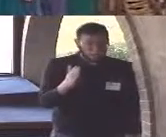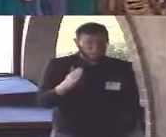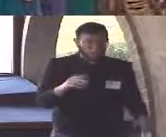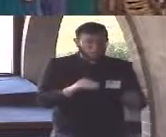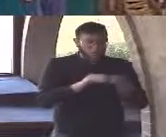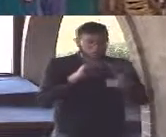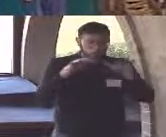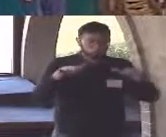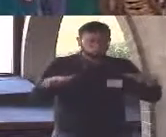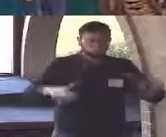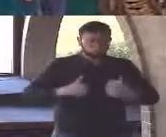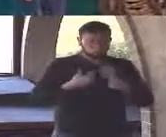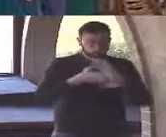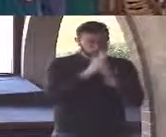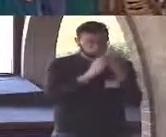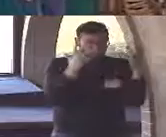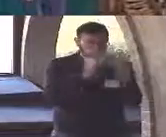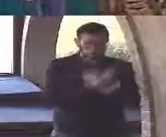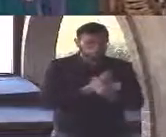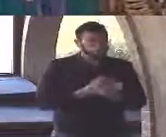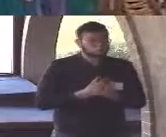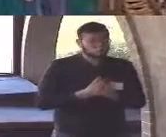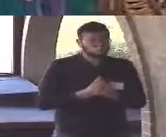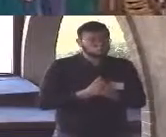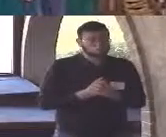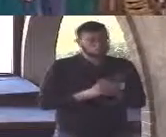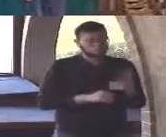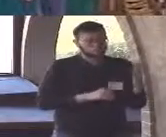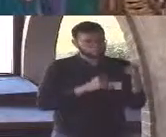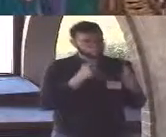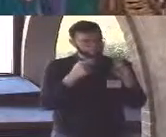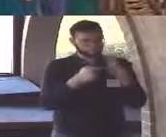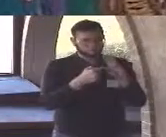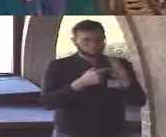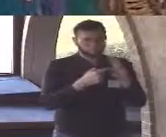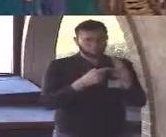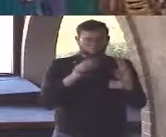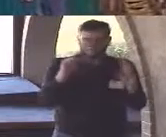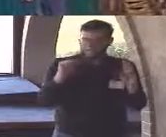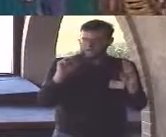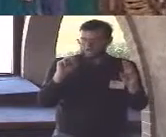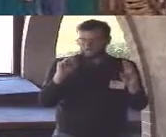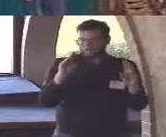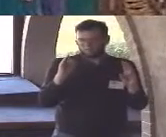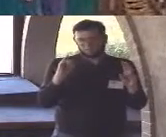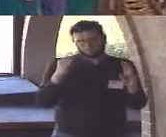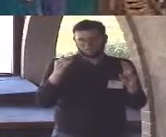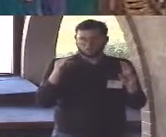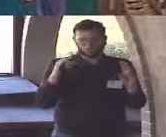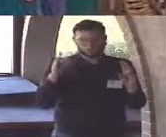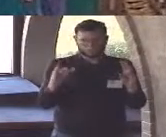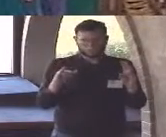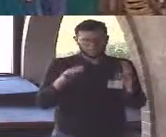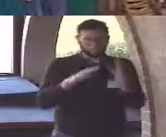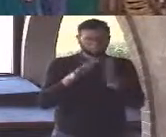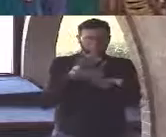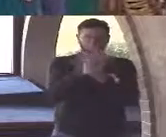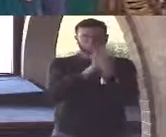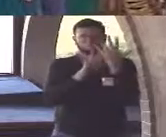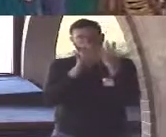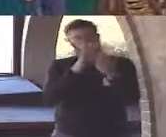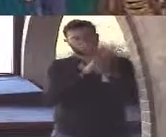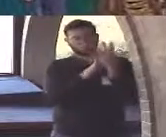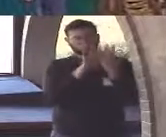number six speaking of ambiguity get comfortable with it a discomfort with ambiguity